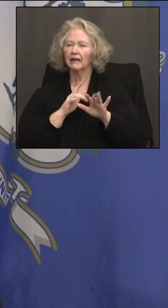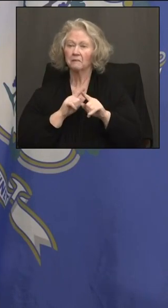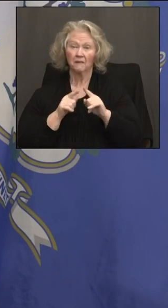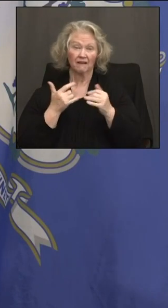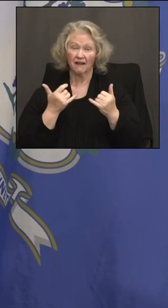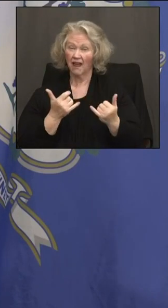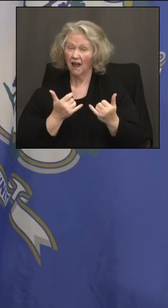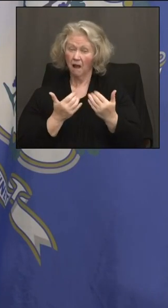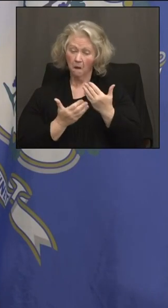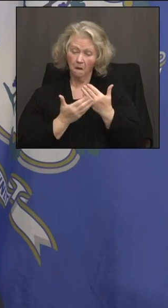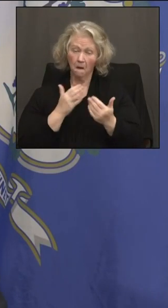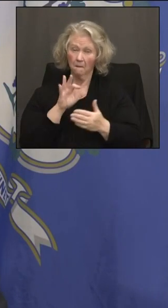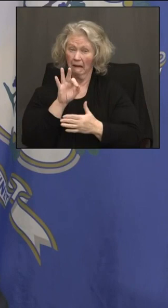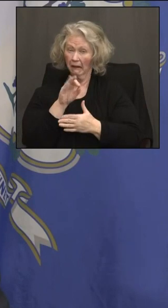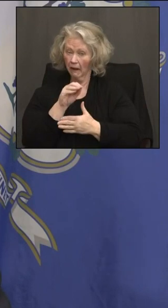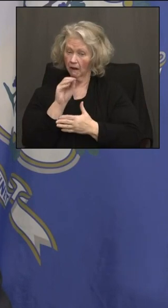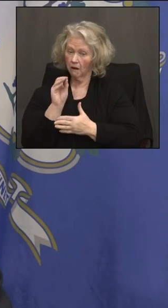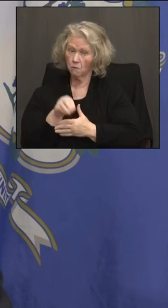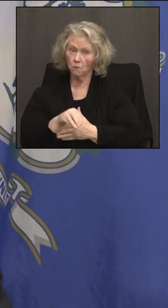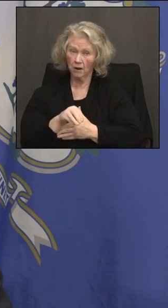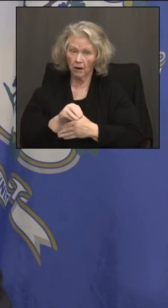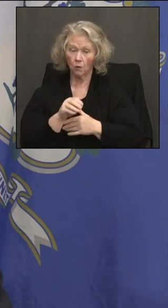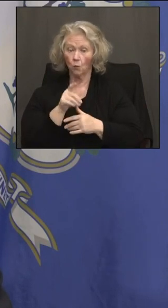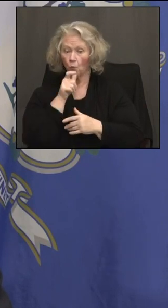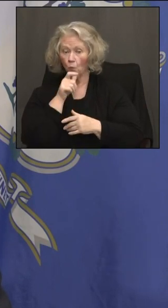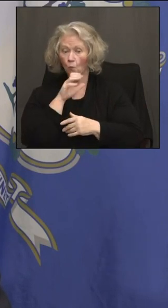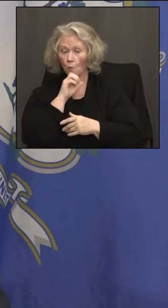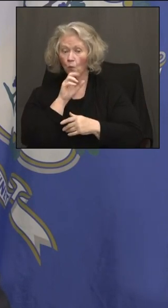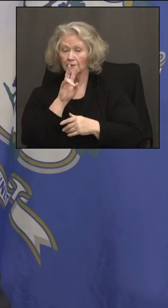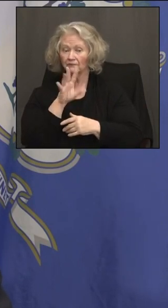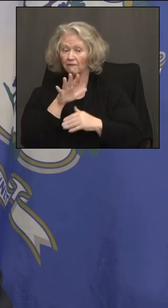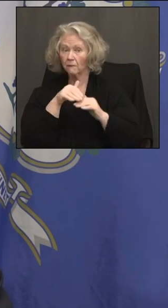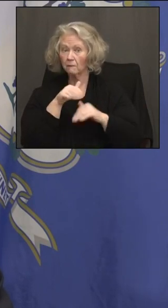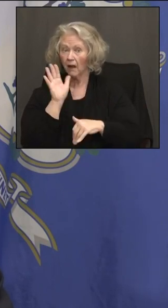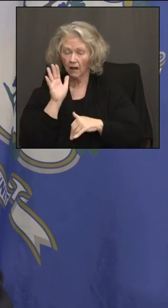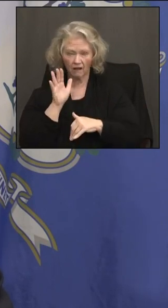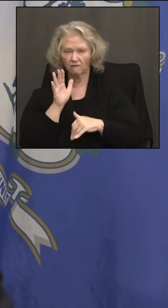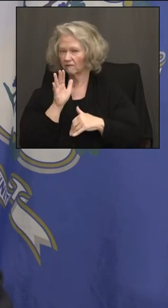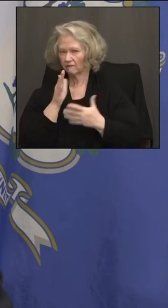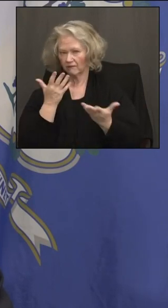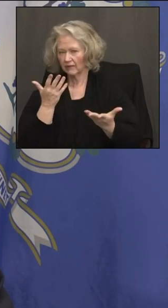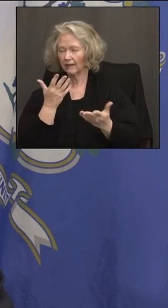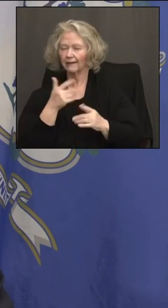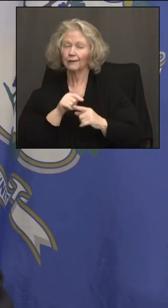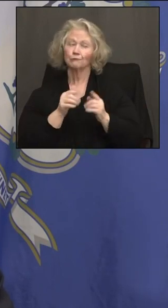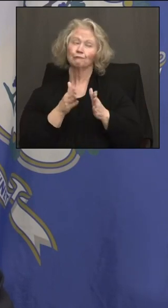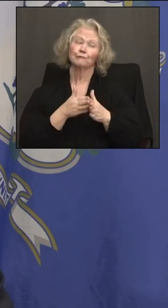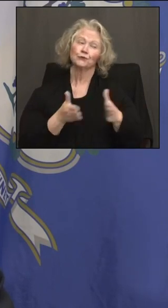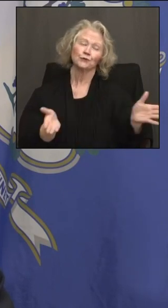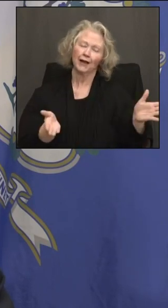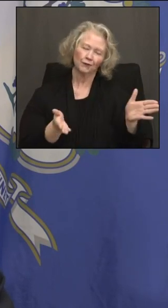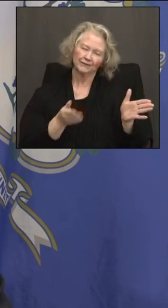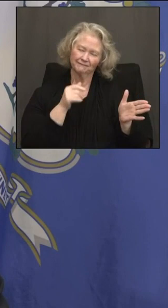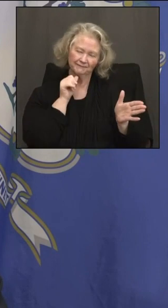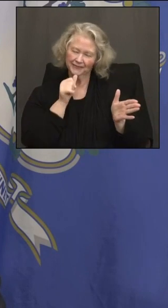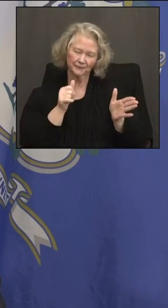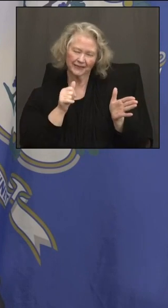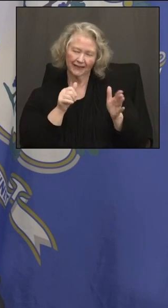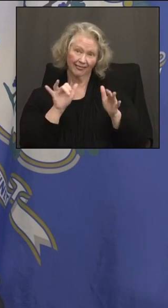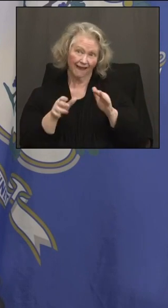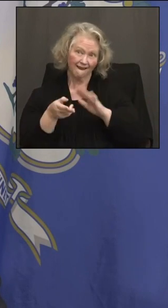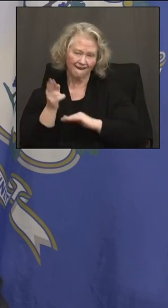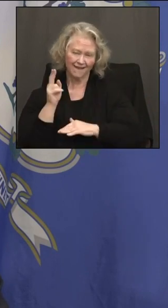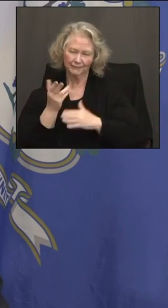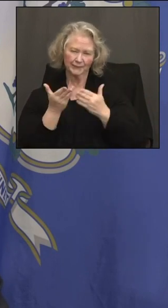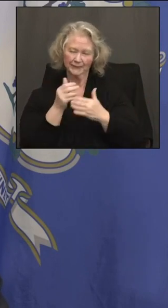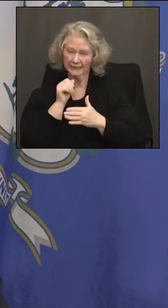very close to 90% of the folks over the age of 75. We're not going to get there for the general population, I don't think. But I'd like to